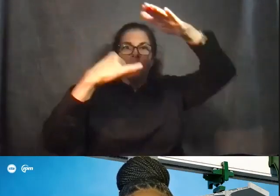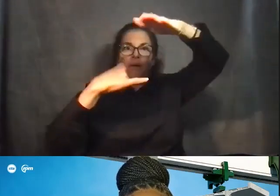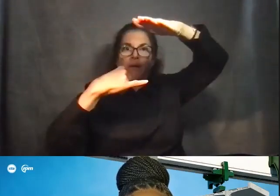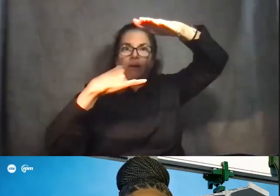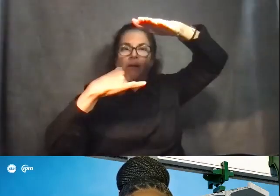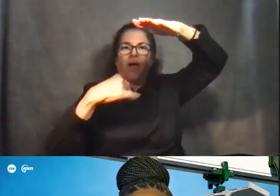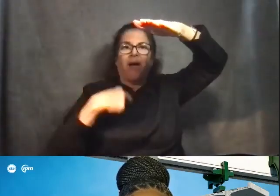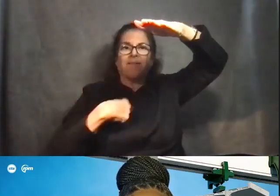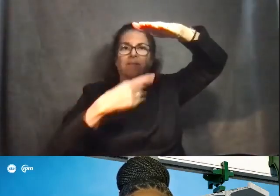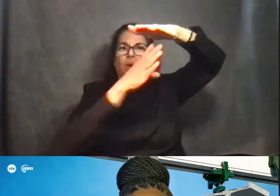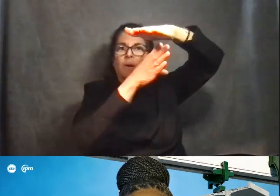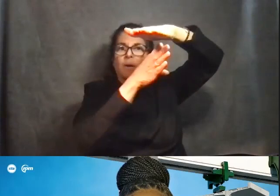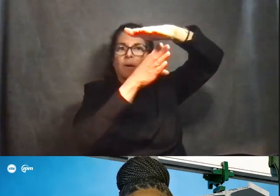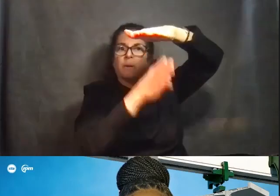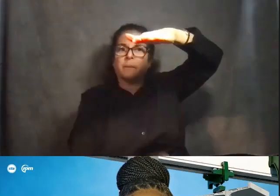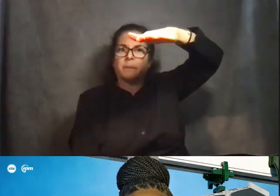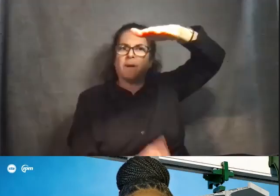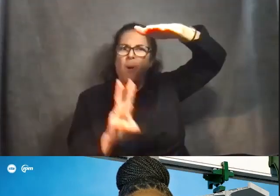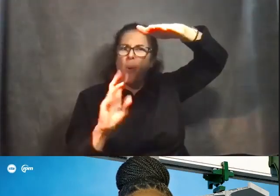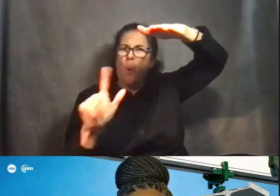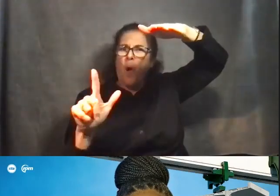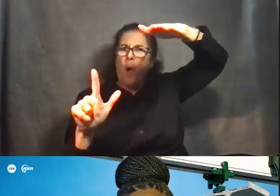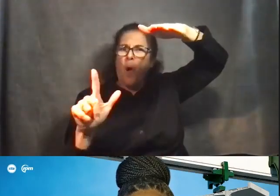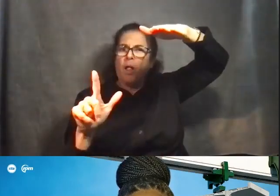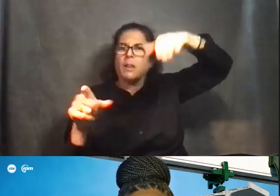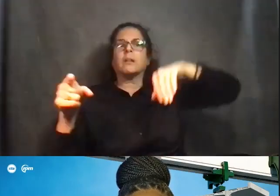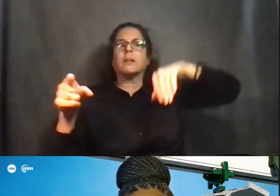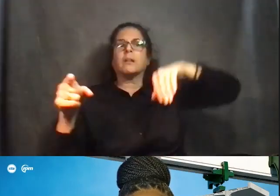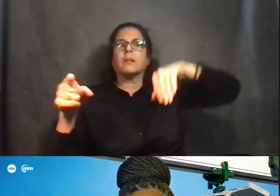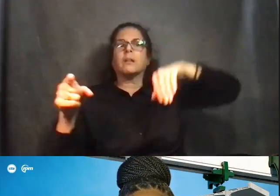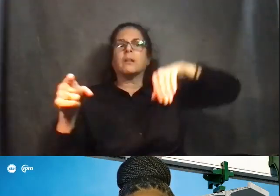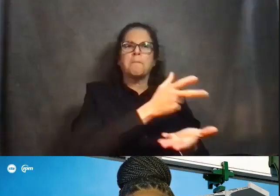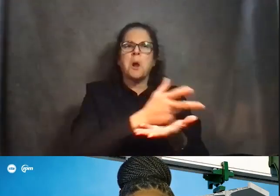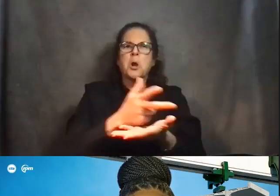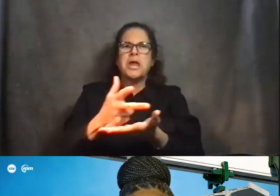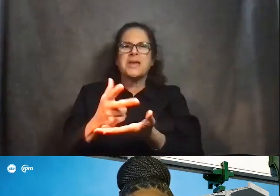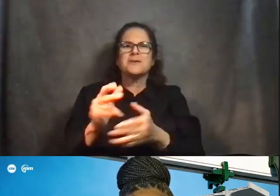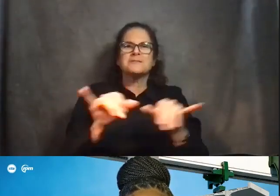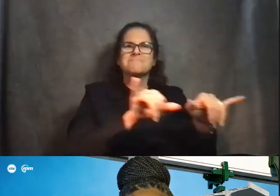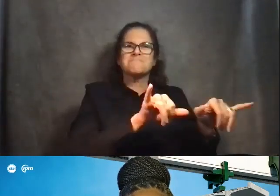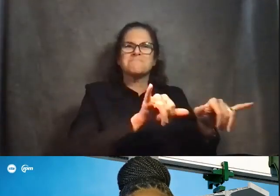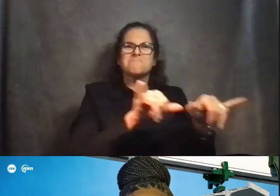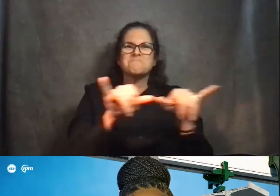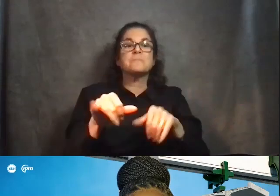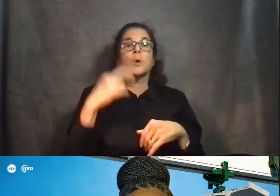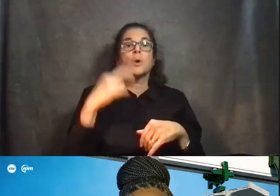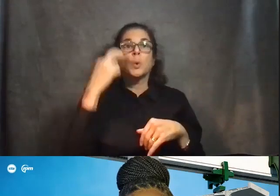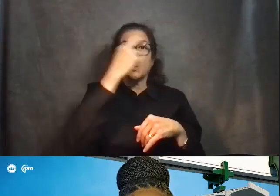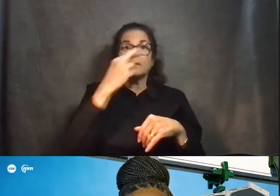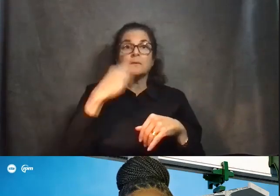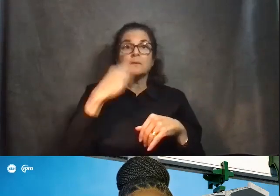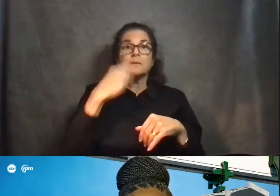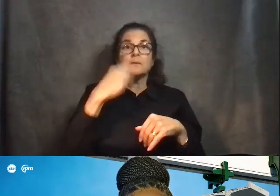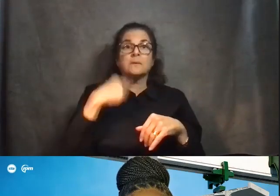It of dovetails with the parking question there, but the reason to put the walls up is for